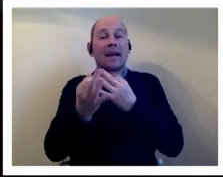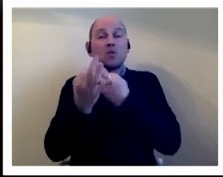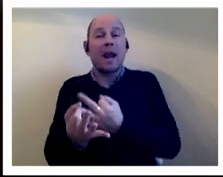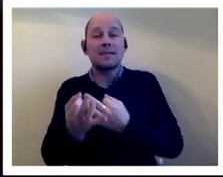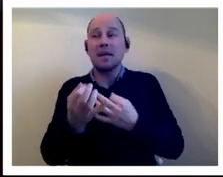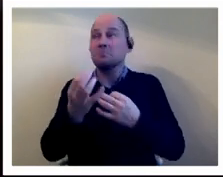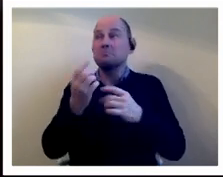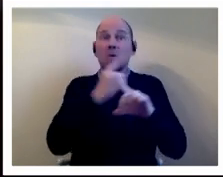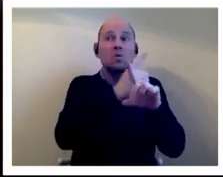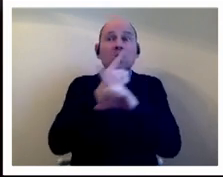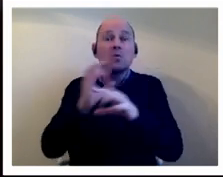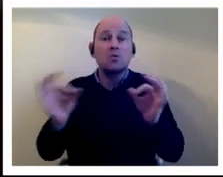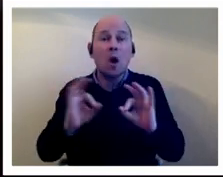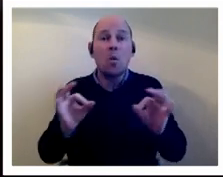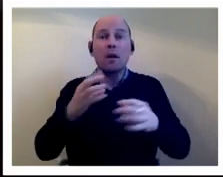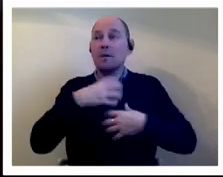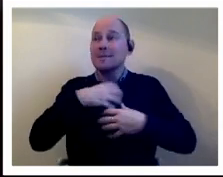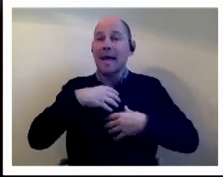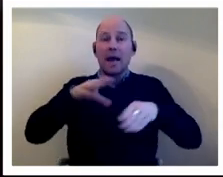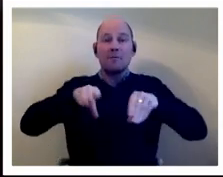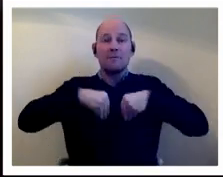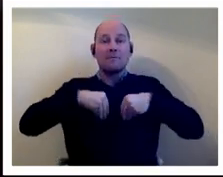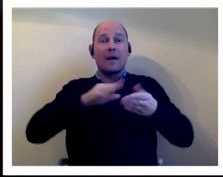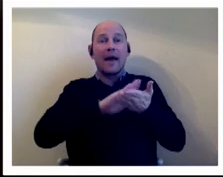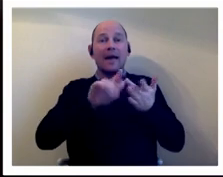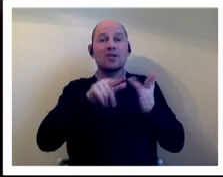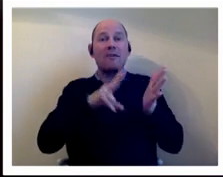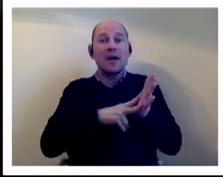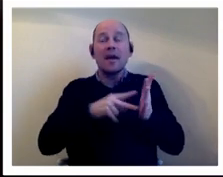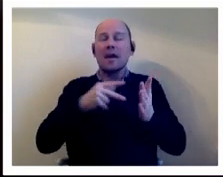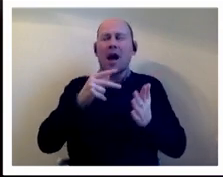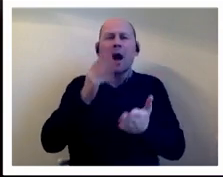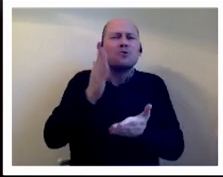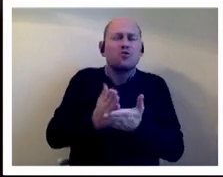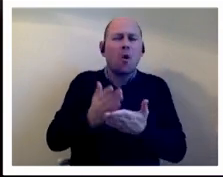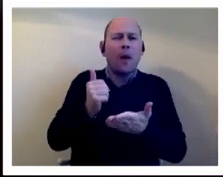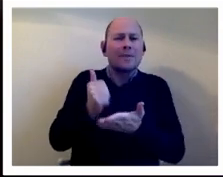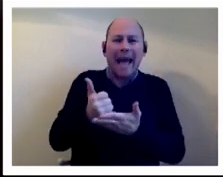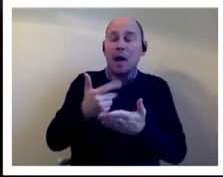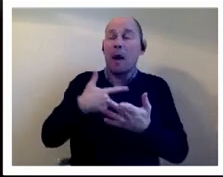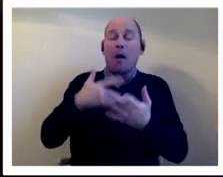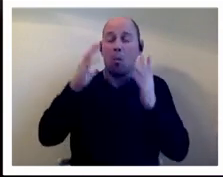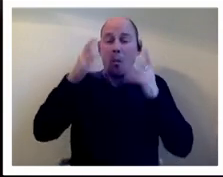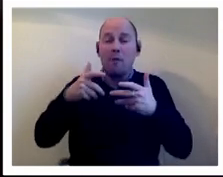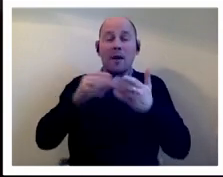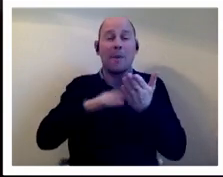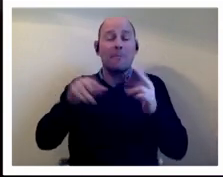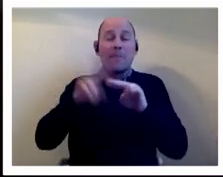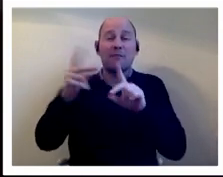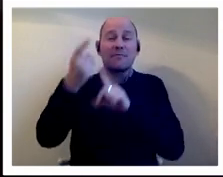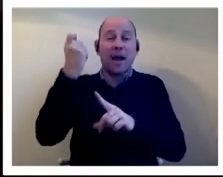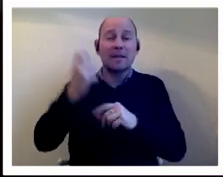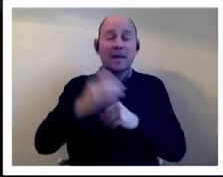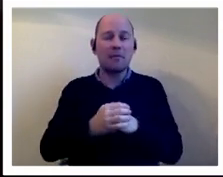scared of becoming hiv positive i was sure i was gay but was terrified of my parents finding out um i mean that really resonated with me um